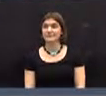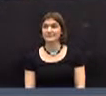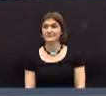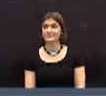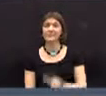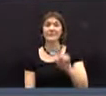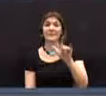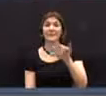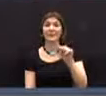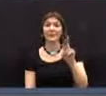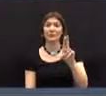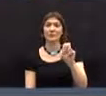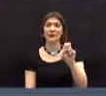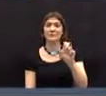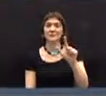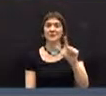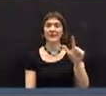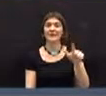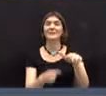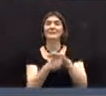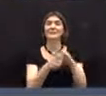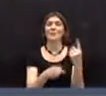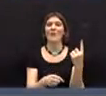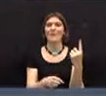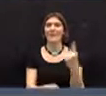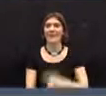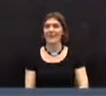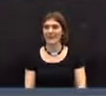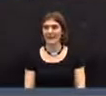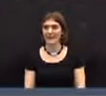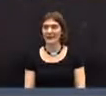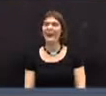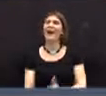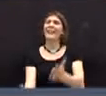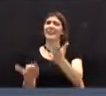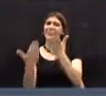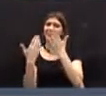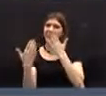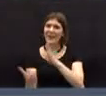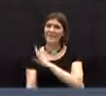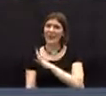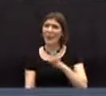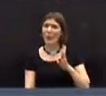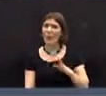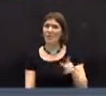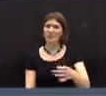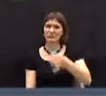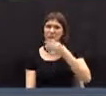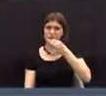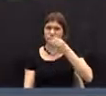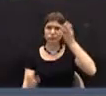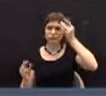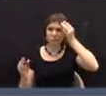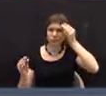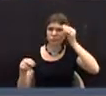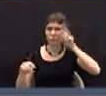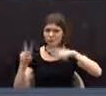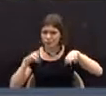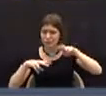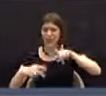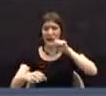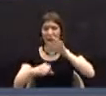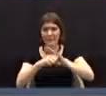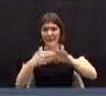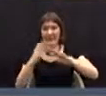Lynn Russell from District 1. I want to thank the board for your diligence and your commitment to the town,